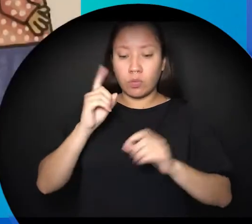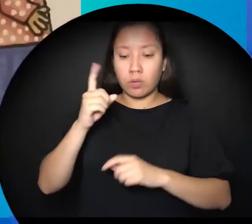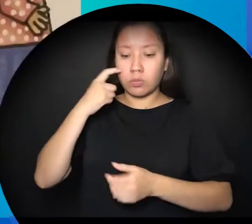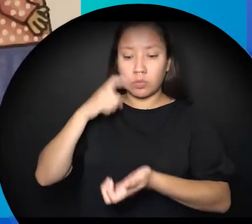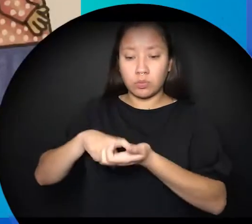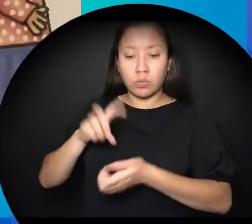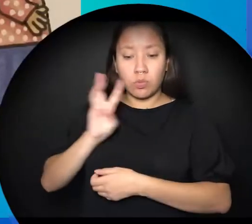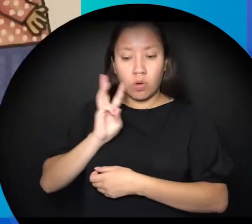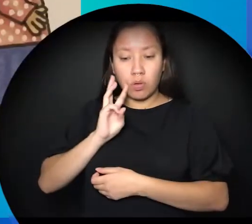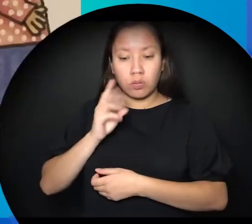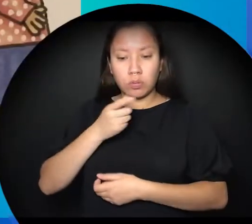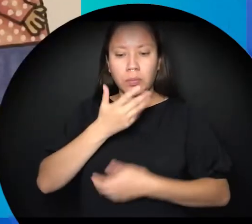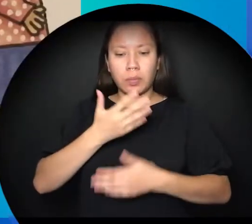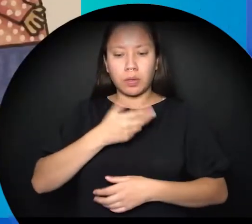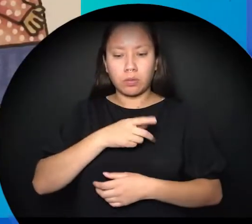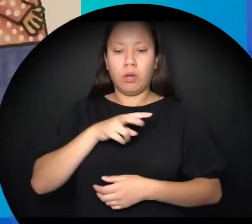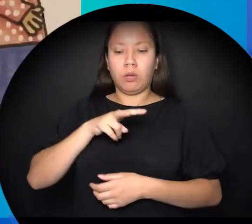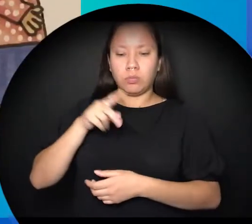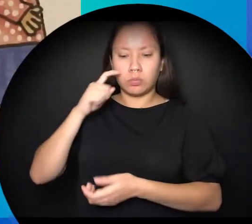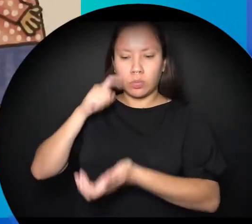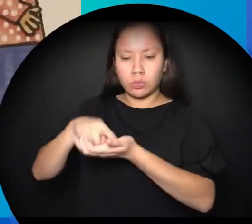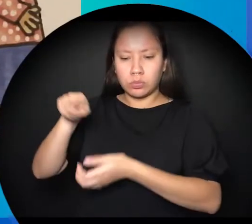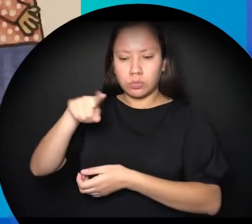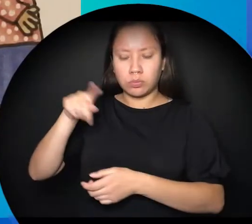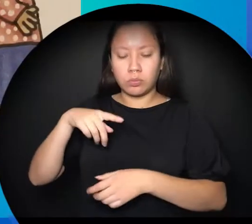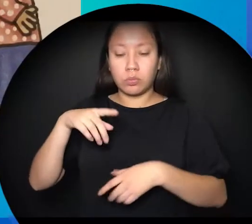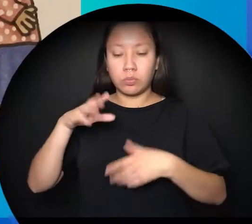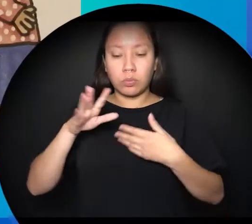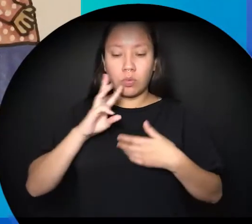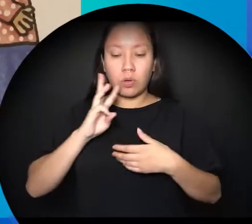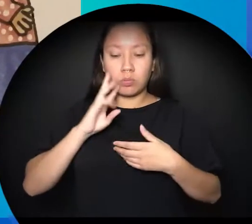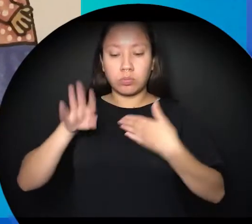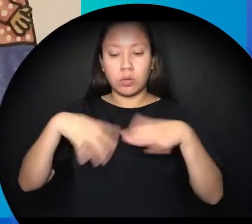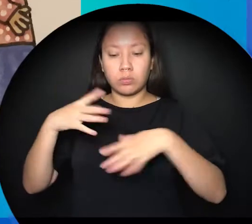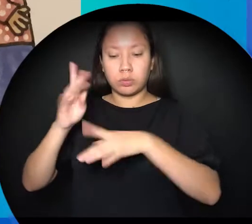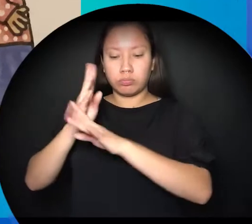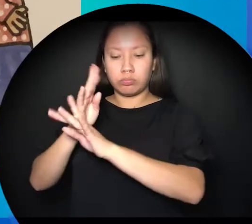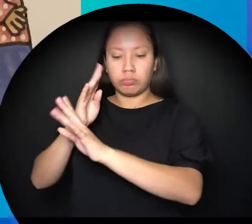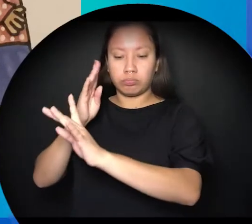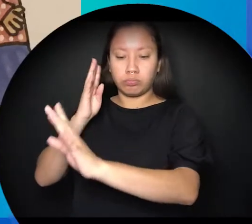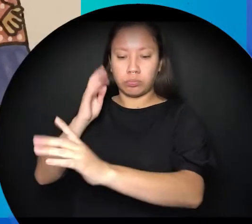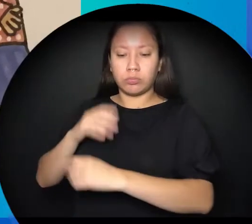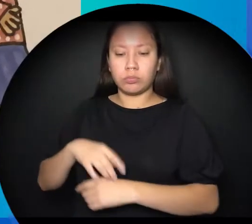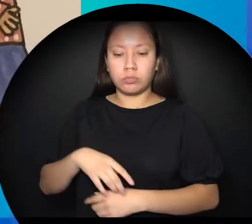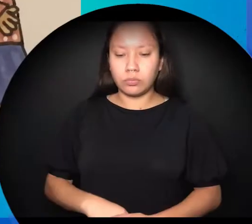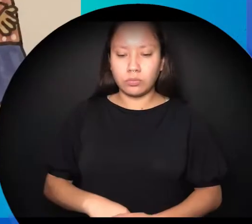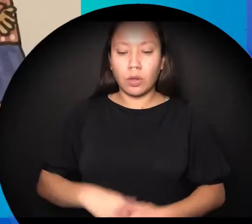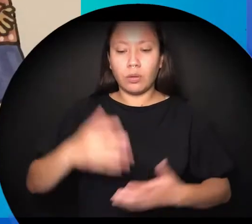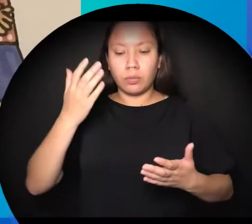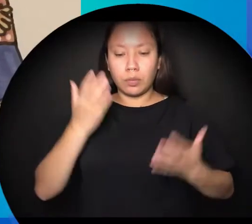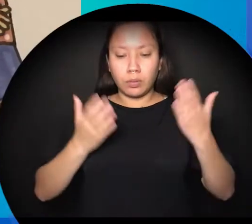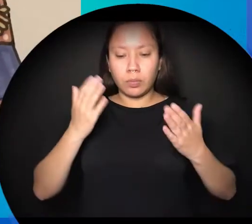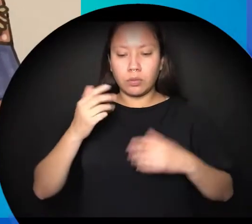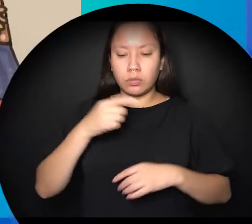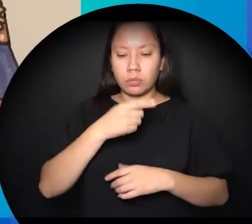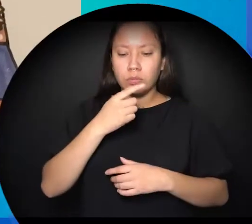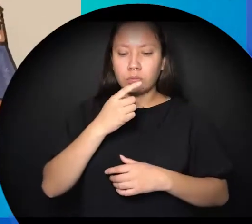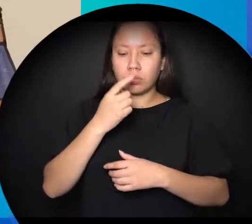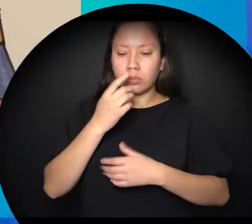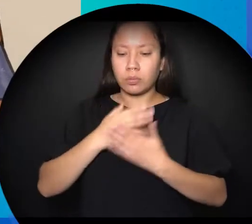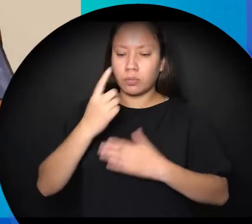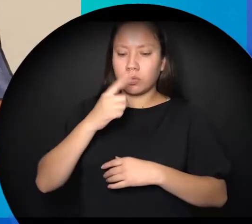four days later Nukomis and the mother earth water walkers as they came to be known found themselves standing on the side of the road